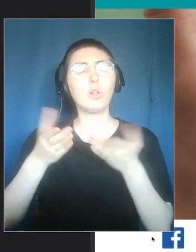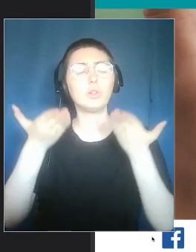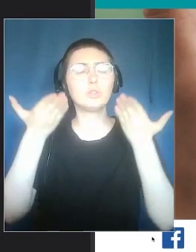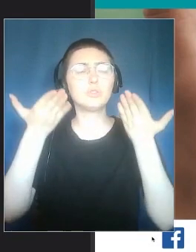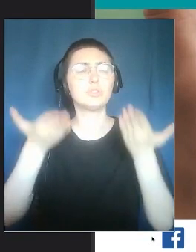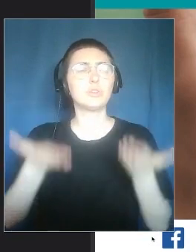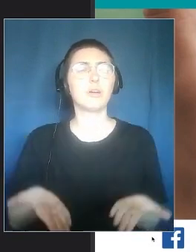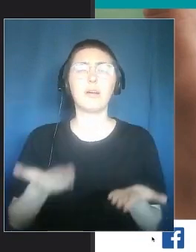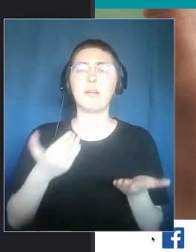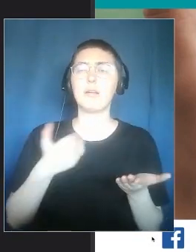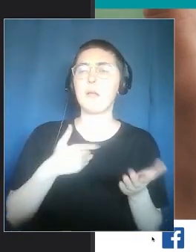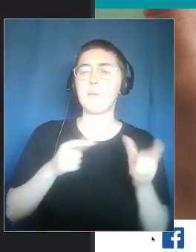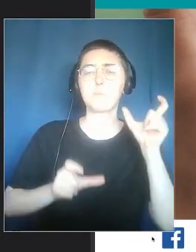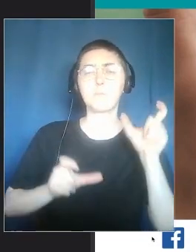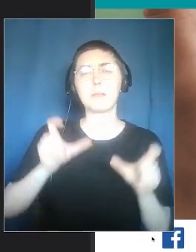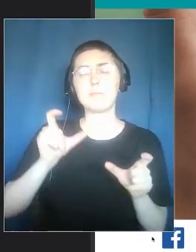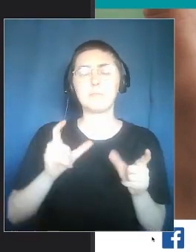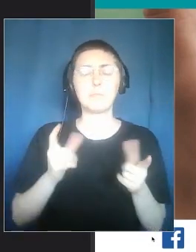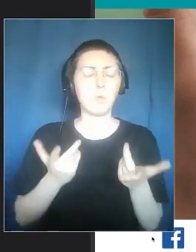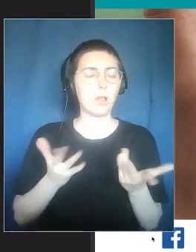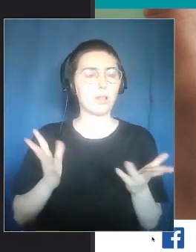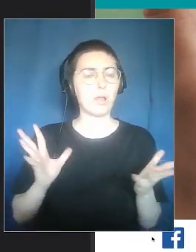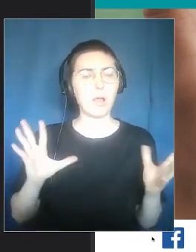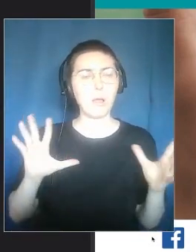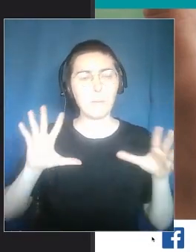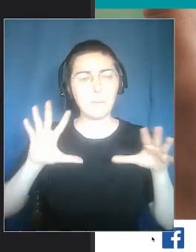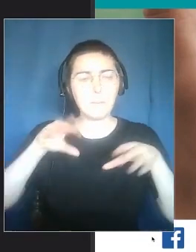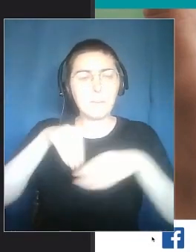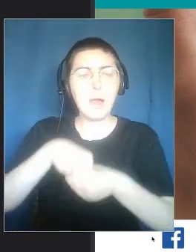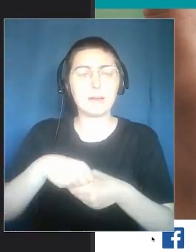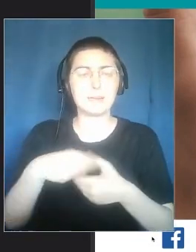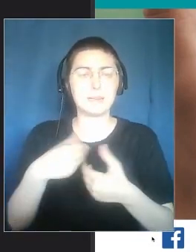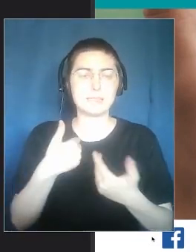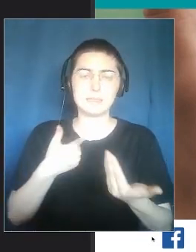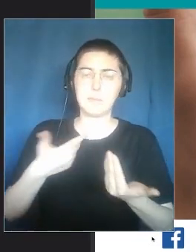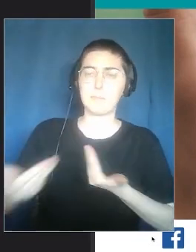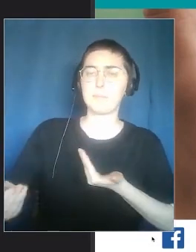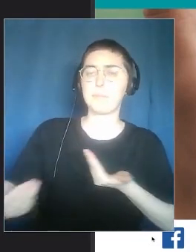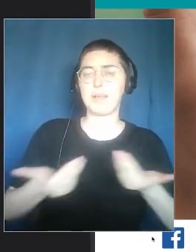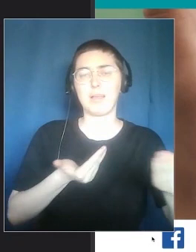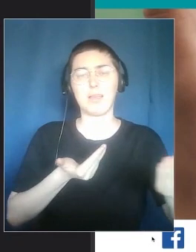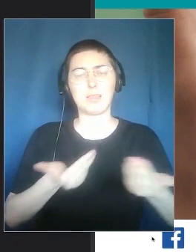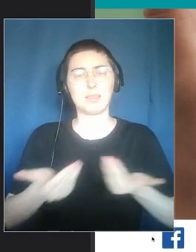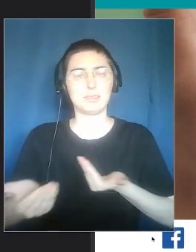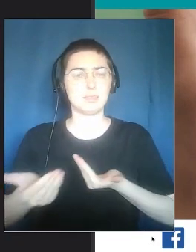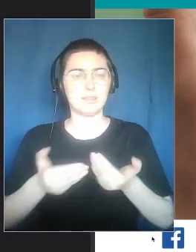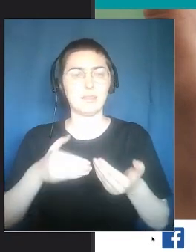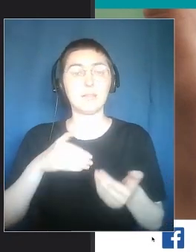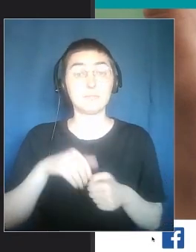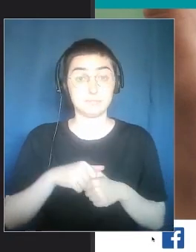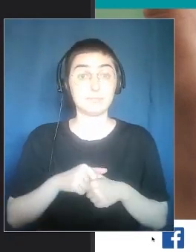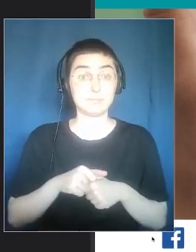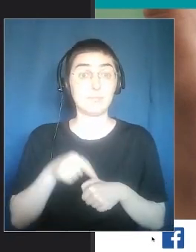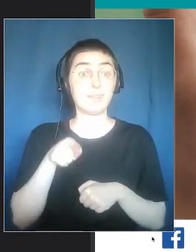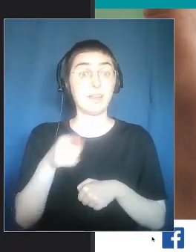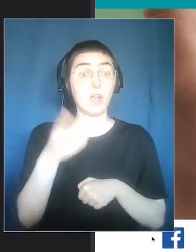in the context of our participative culture.